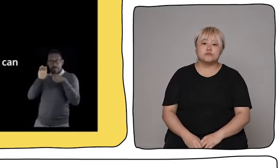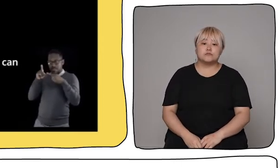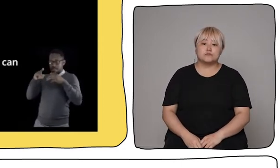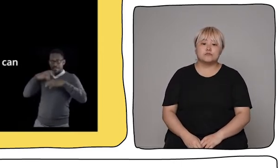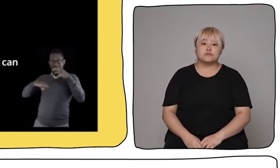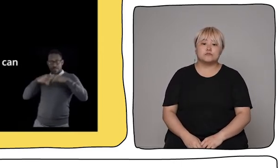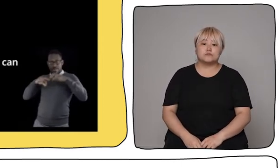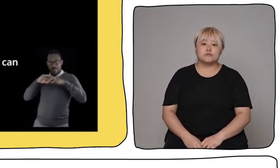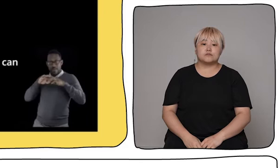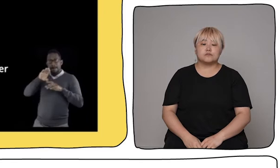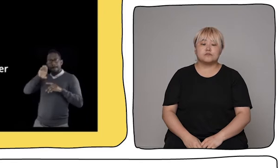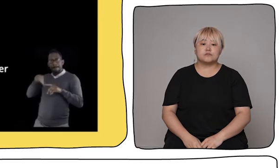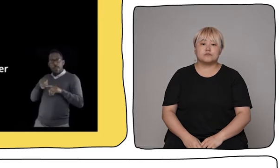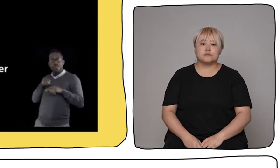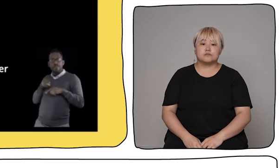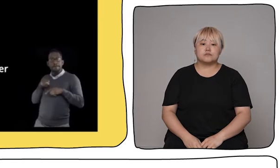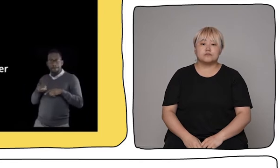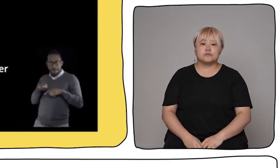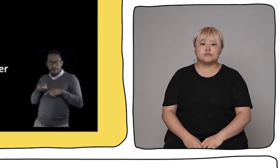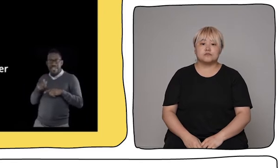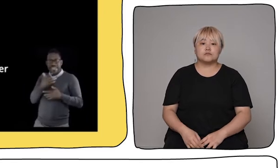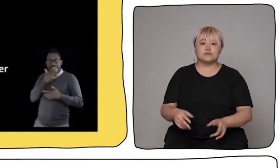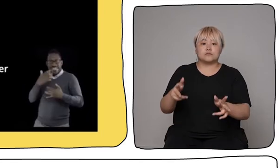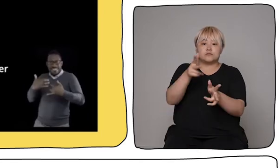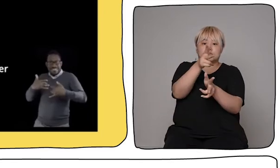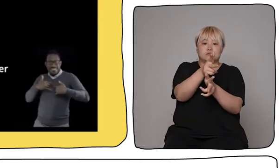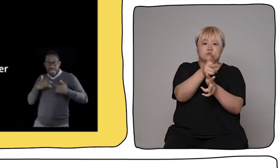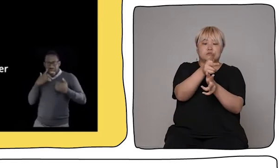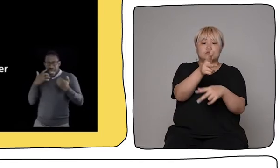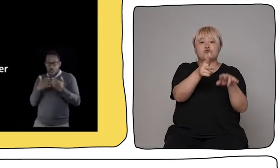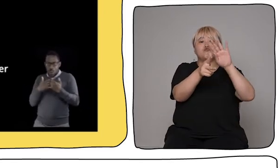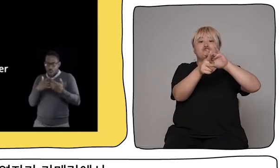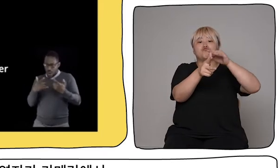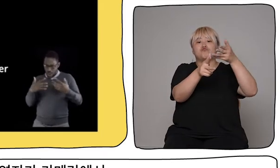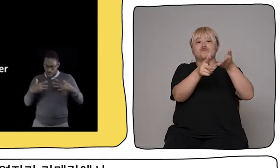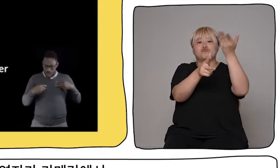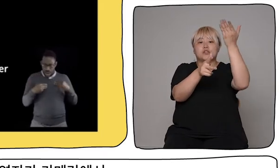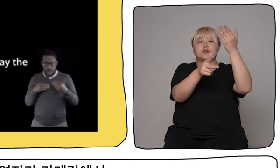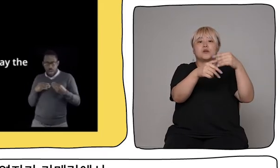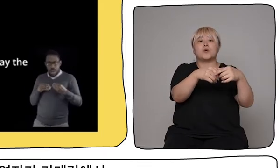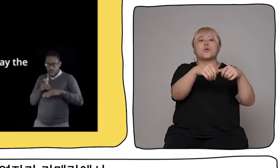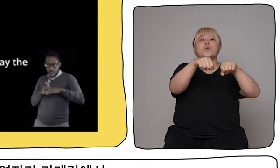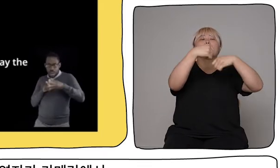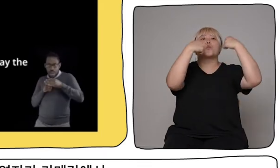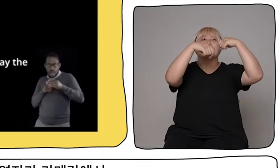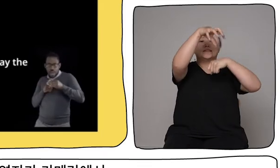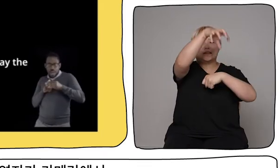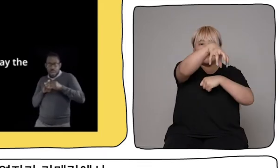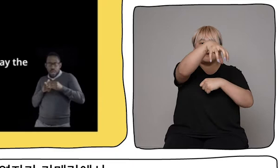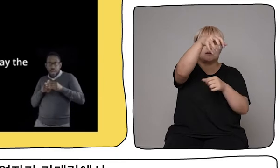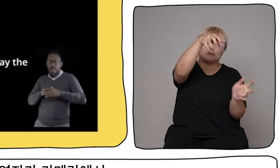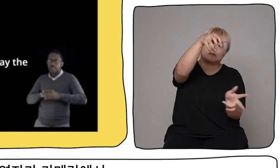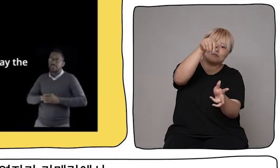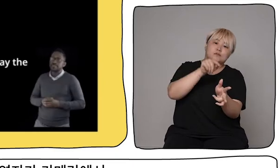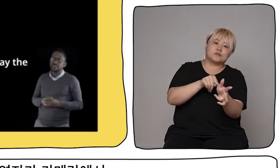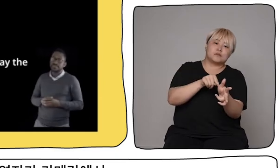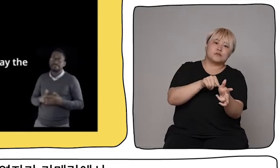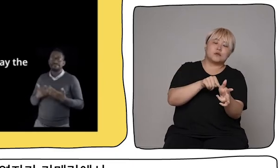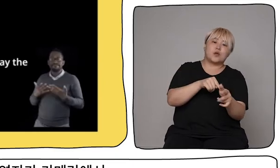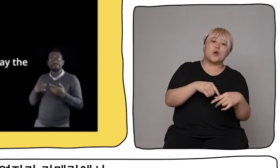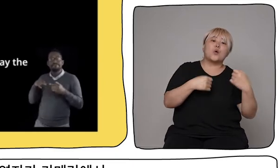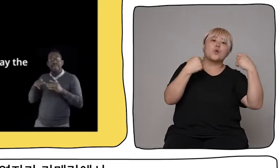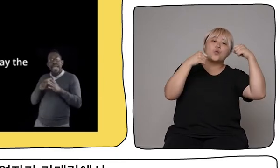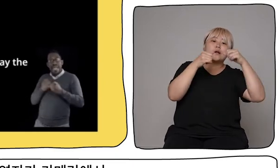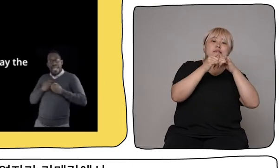we can see here. The top camera feed shows the video of the performer and the bottom camera feed shows a heat map of how far away the